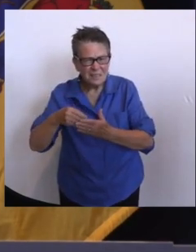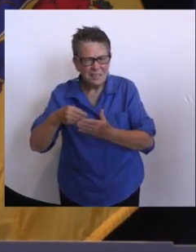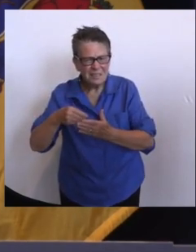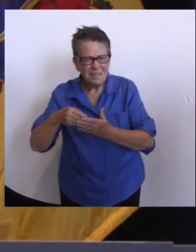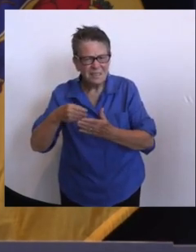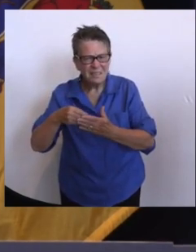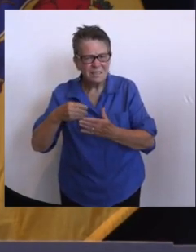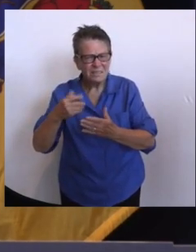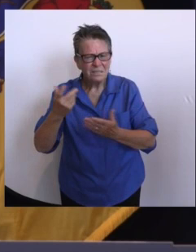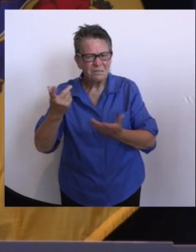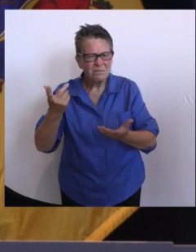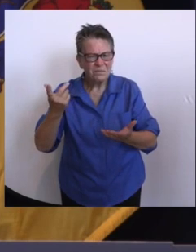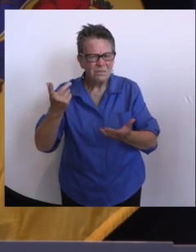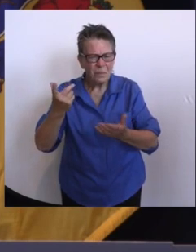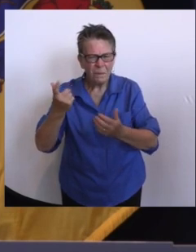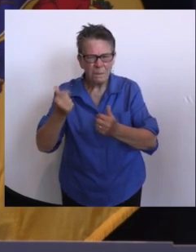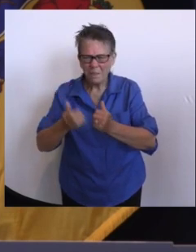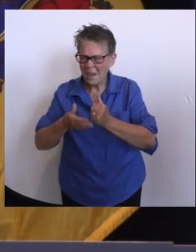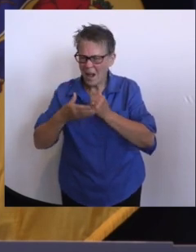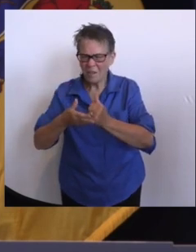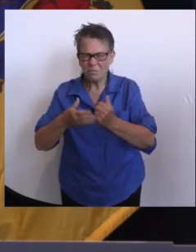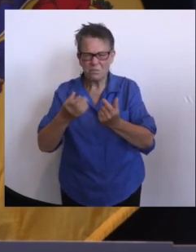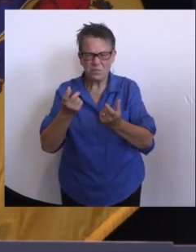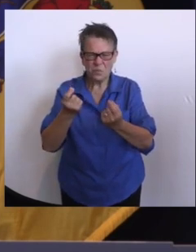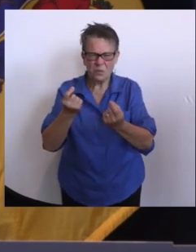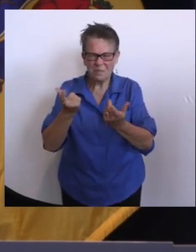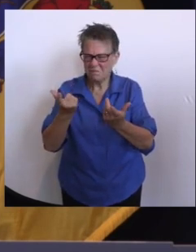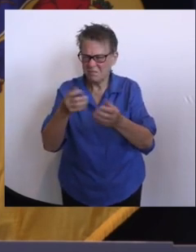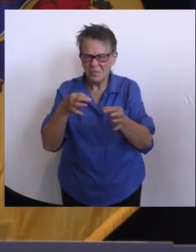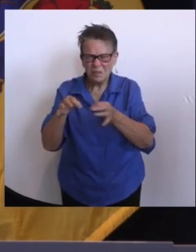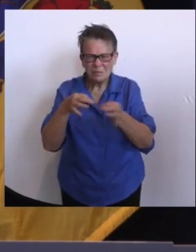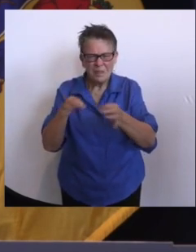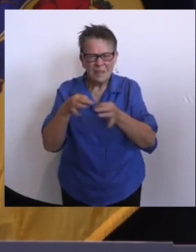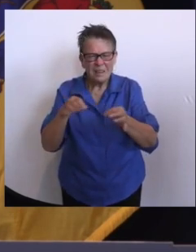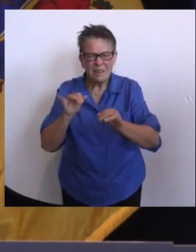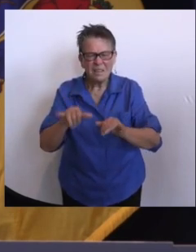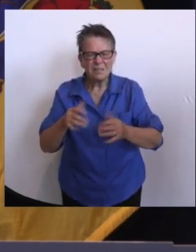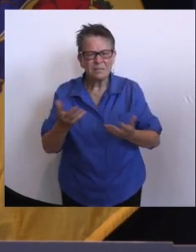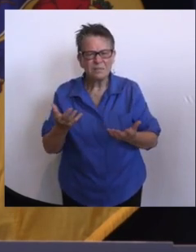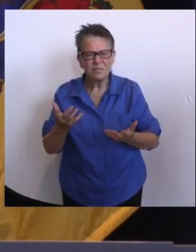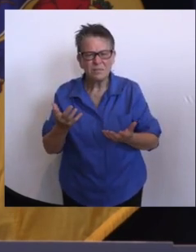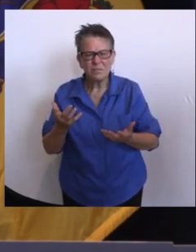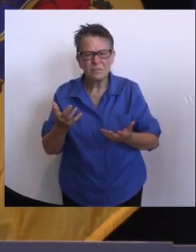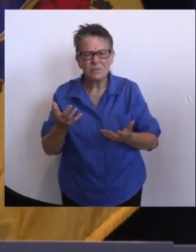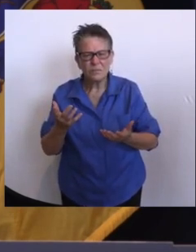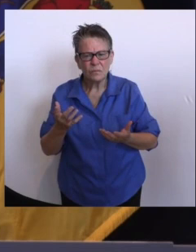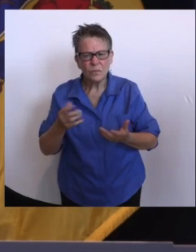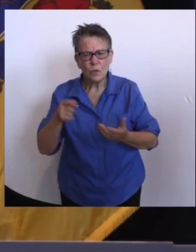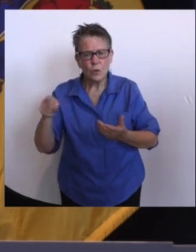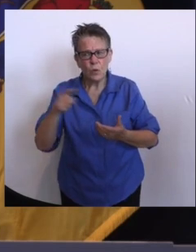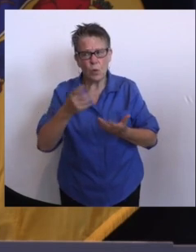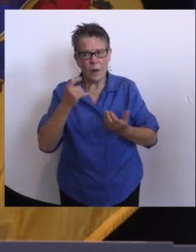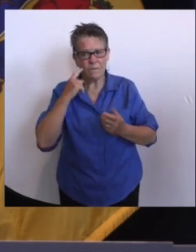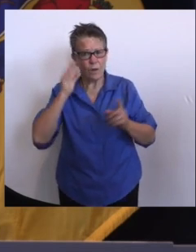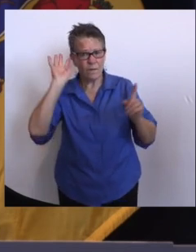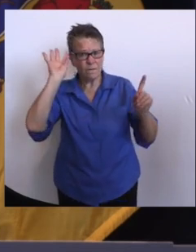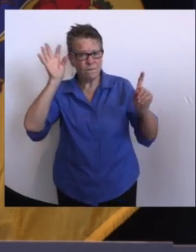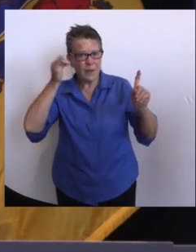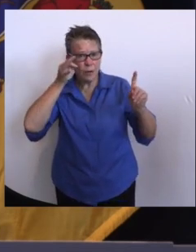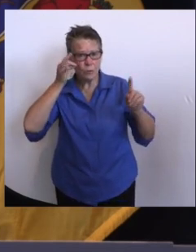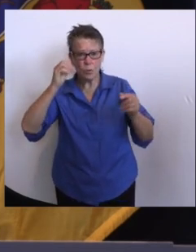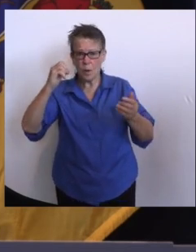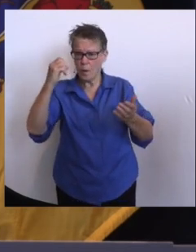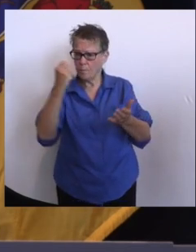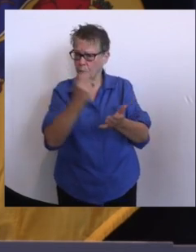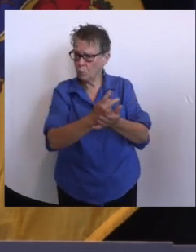And second, you started the briefing with some discussion about waiting on the feds to okay booster shots. How long do you think it will take to stand